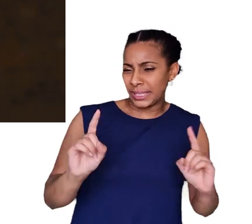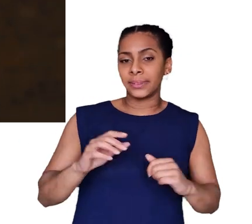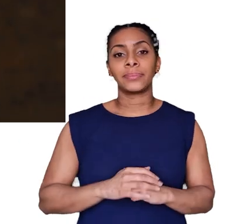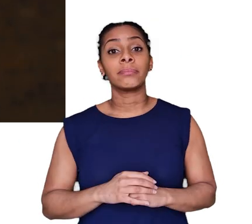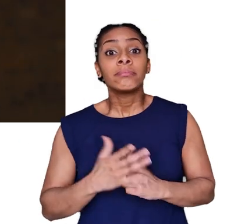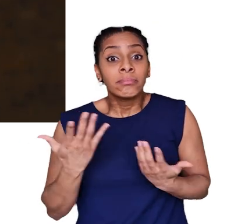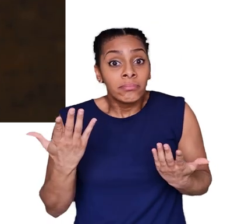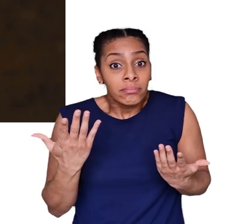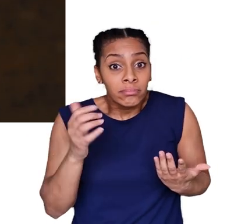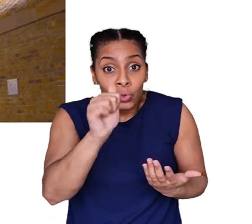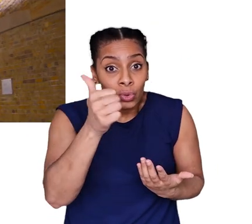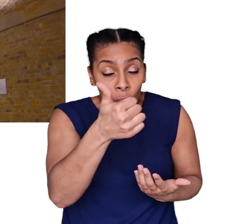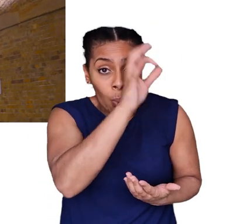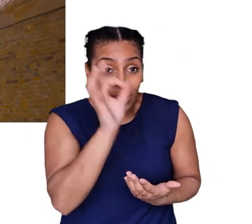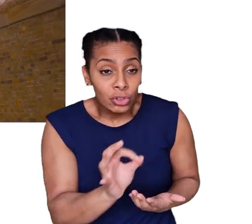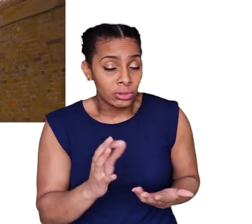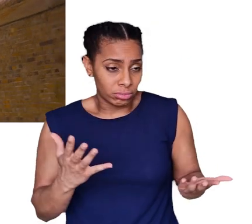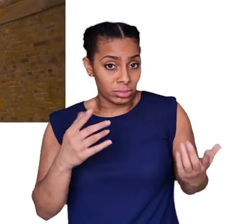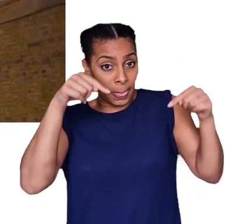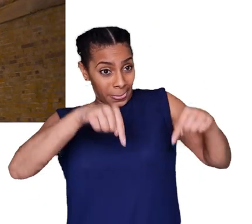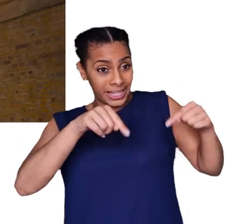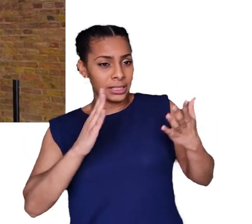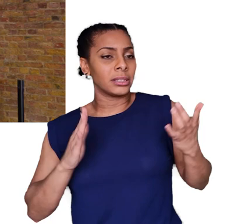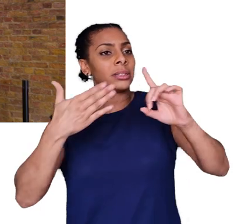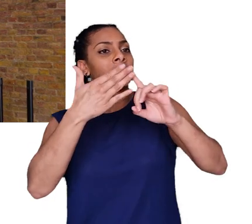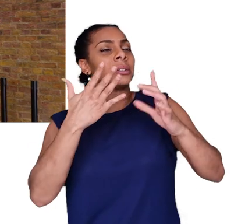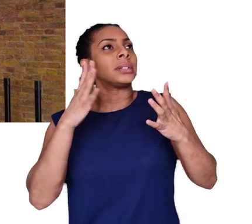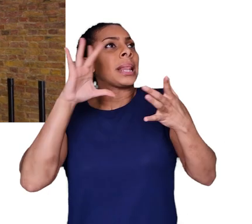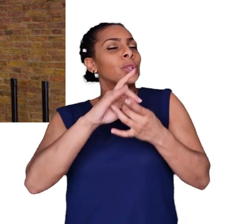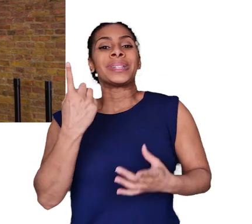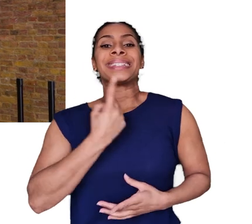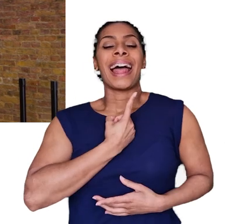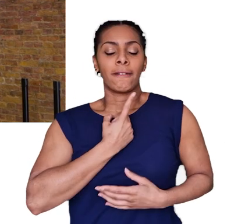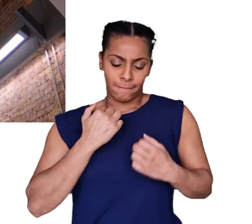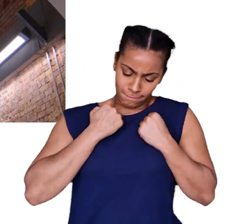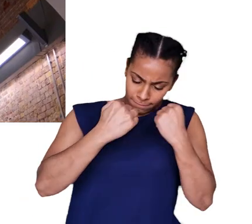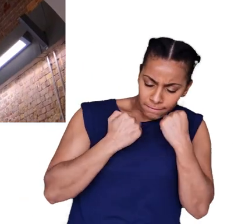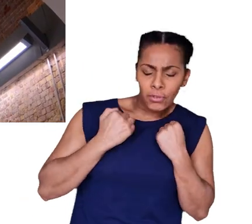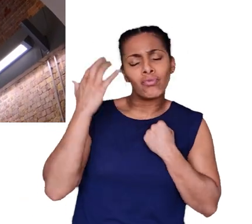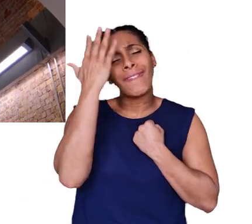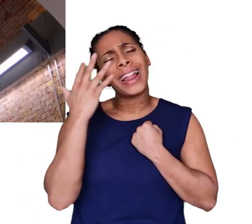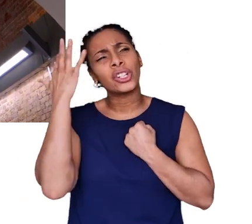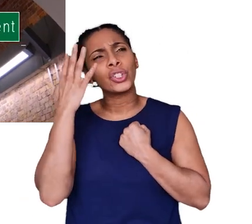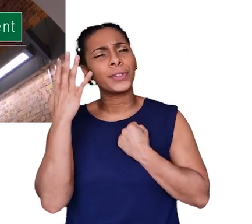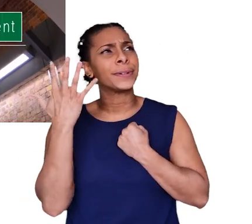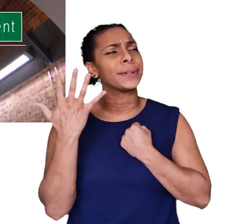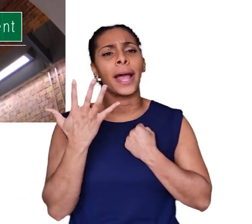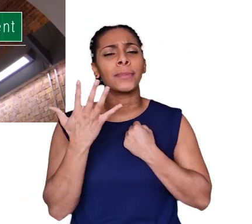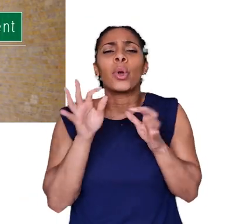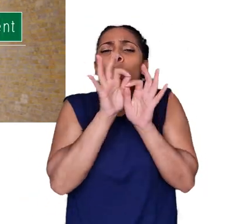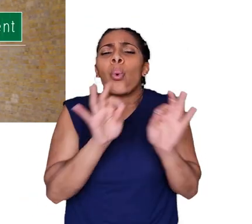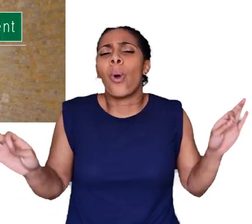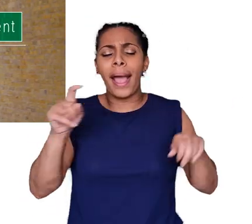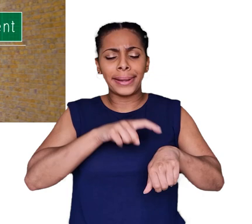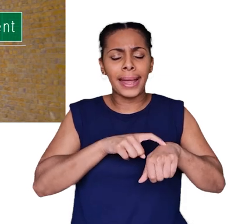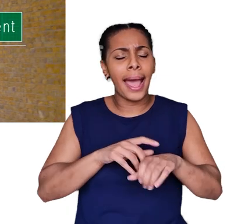never really know how people experience art. mean, with this particular piece, the idea was that it was about kind of self-reflection, about just a quiet